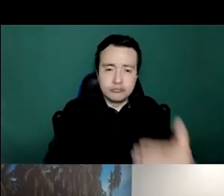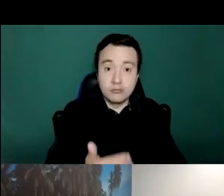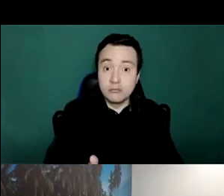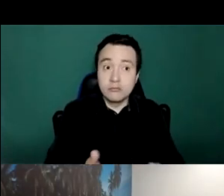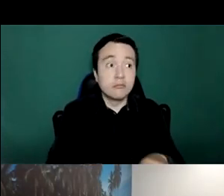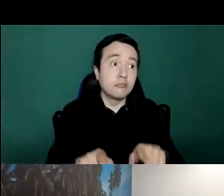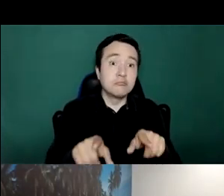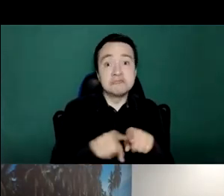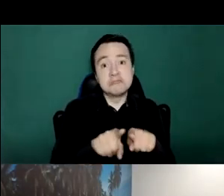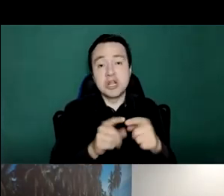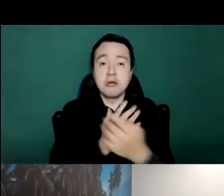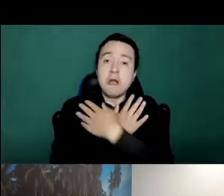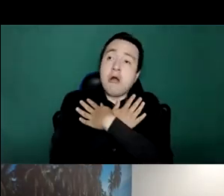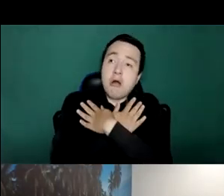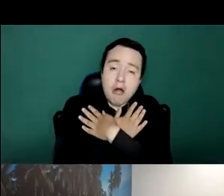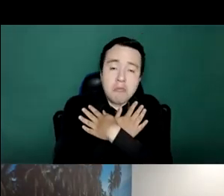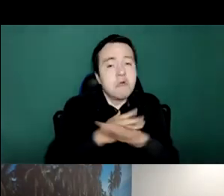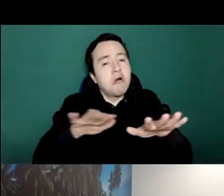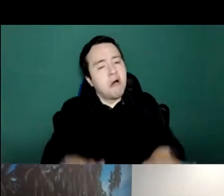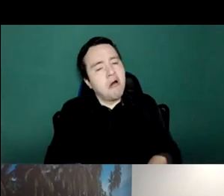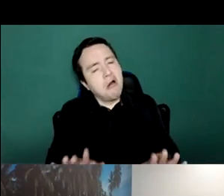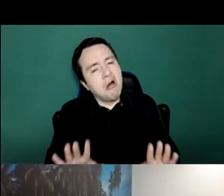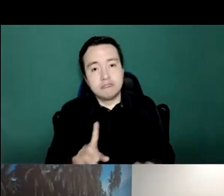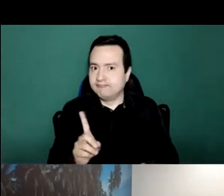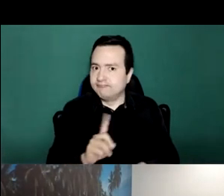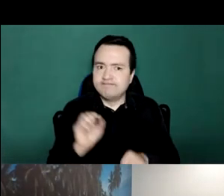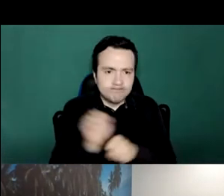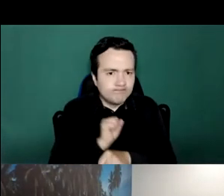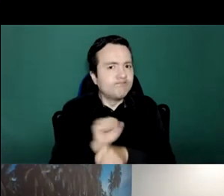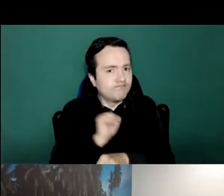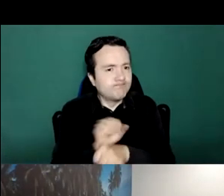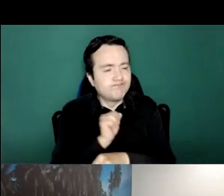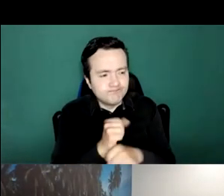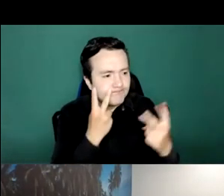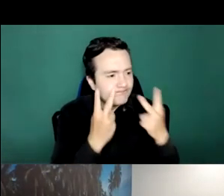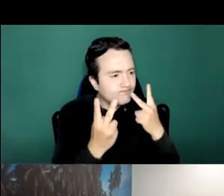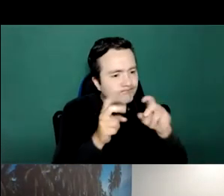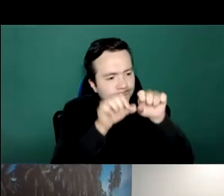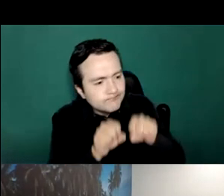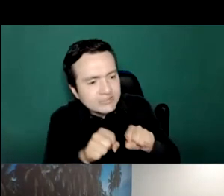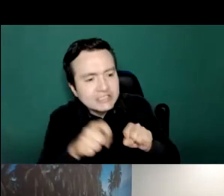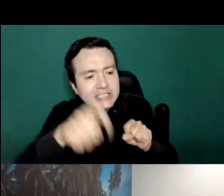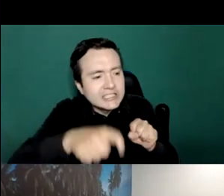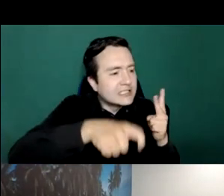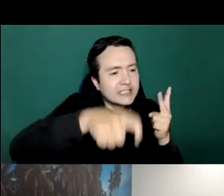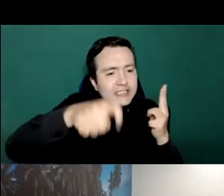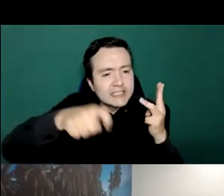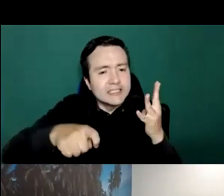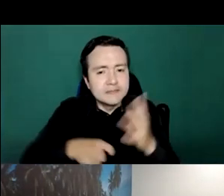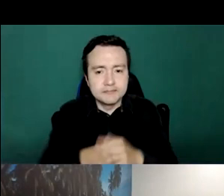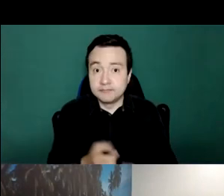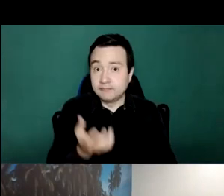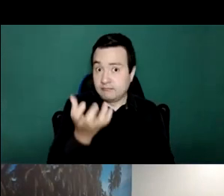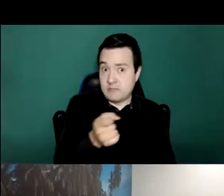we've don't get to rest we continue uh bearing down and working on uh meeting our different